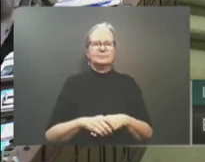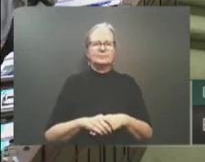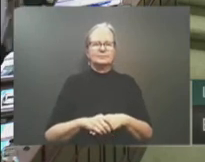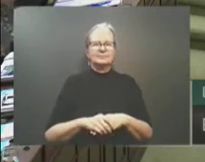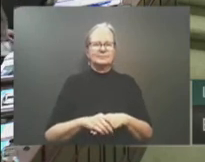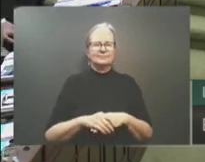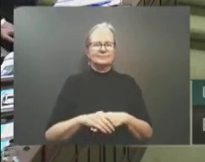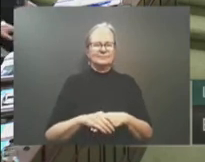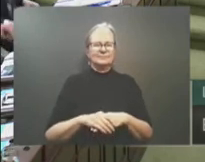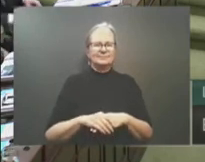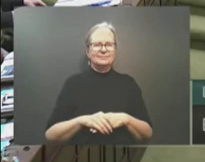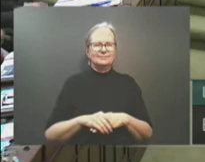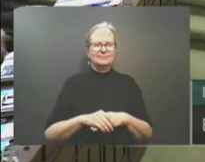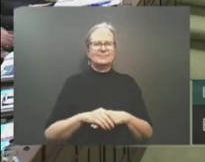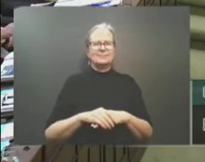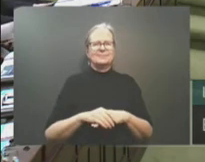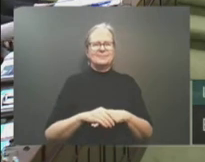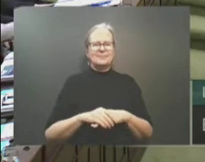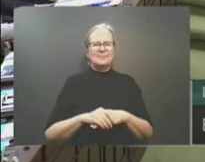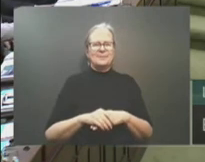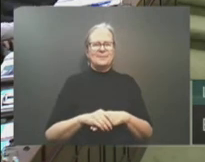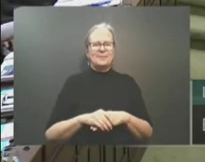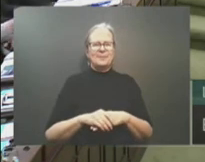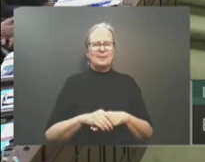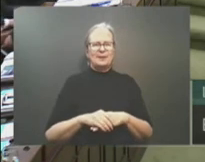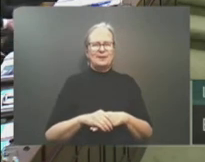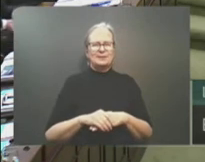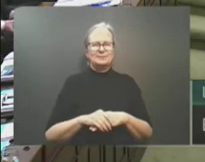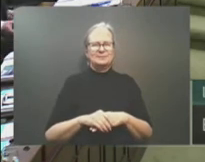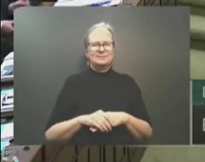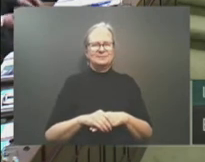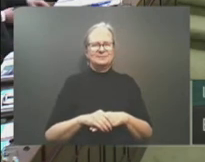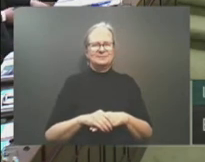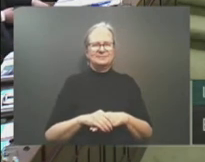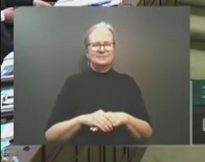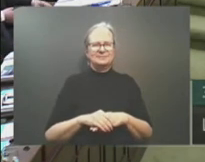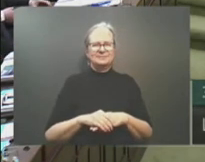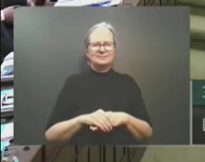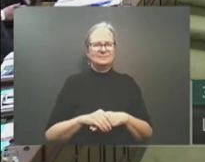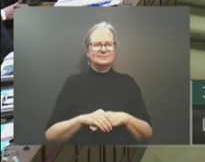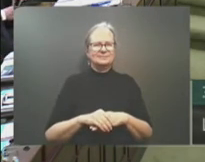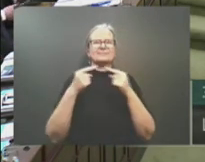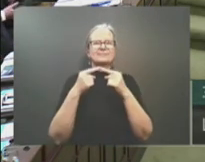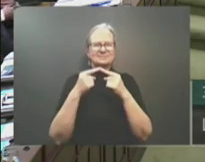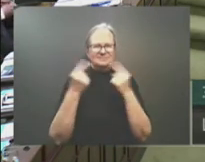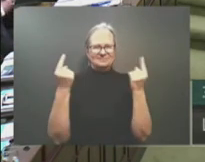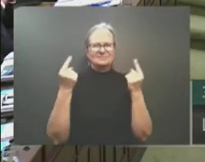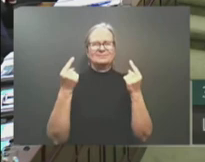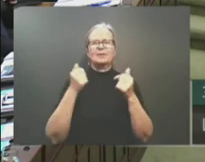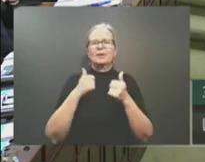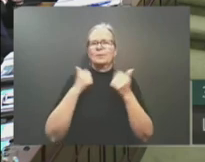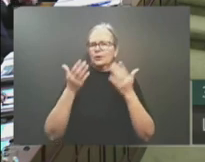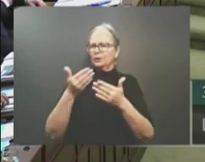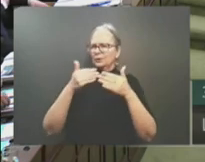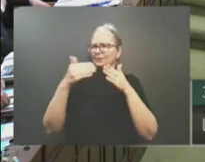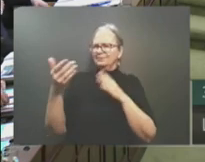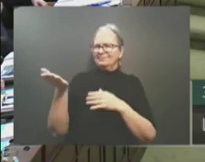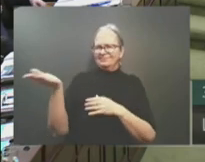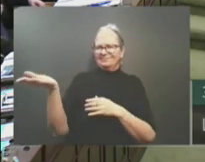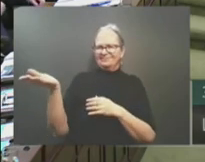The Honourable, the Official Opposition House Leader. Thank you, Mr. Speaker. I move that we adjourn debate. Honourable members,